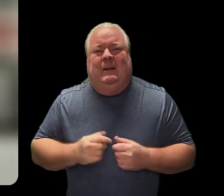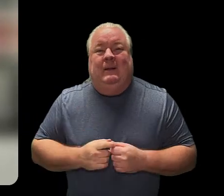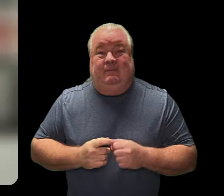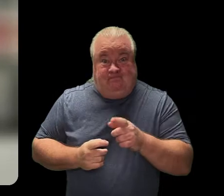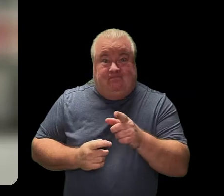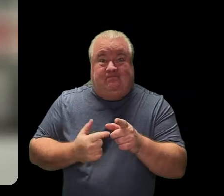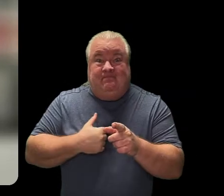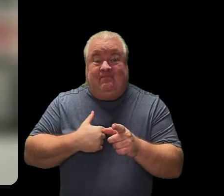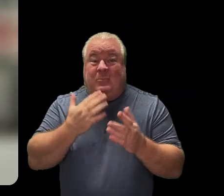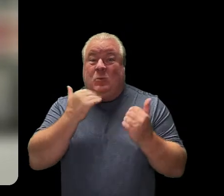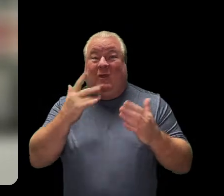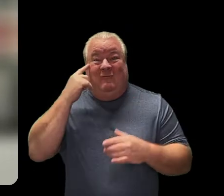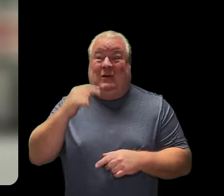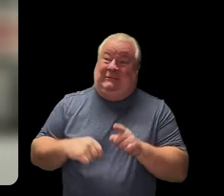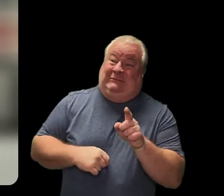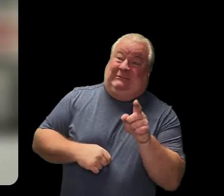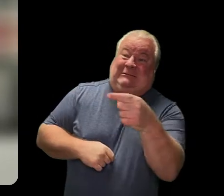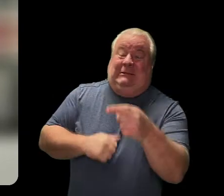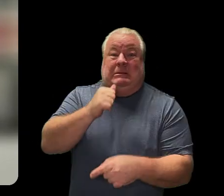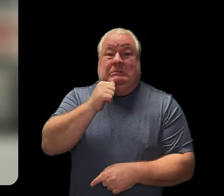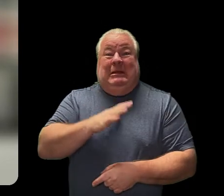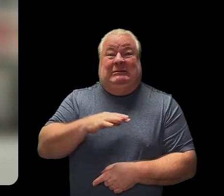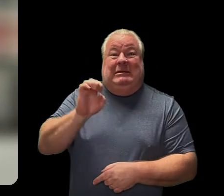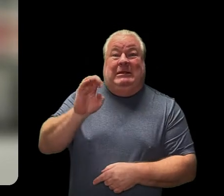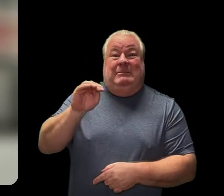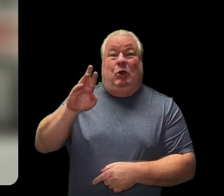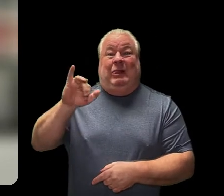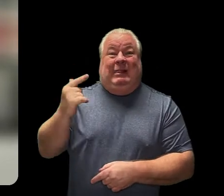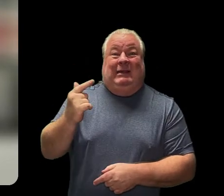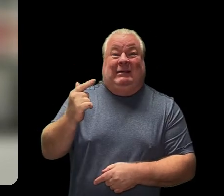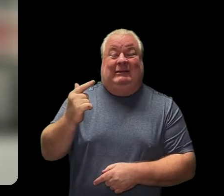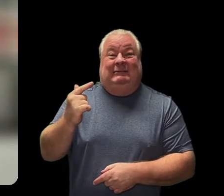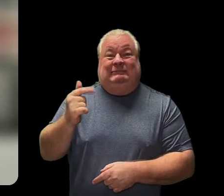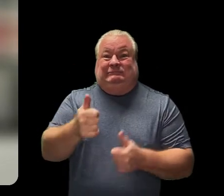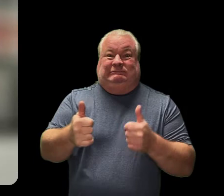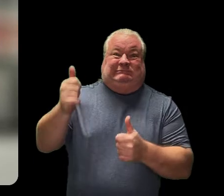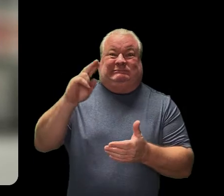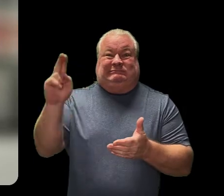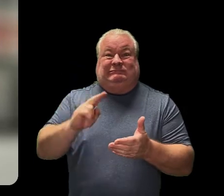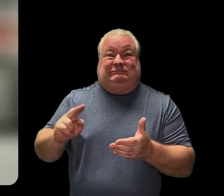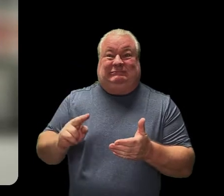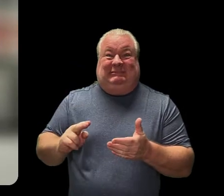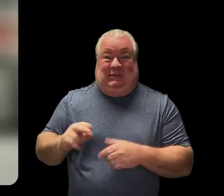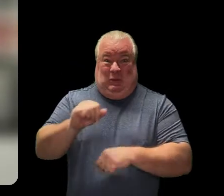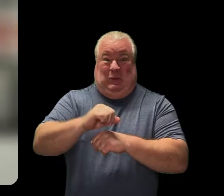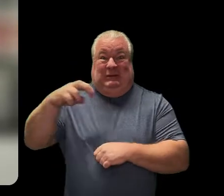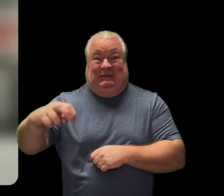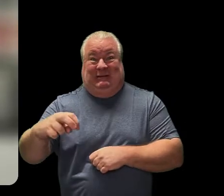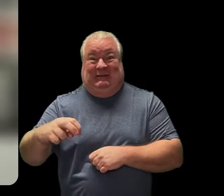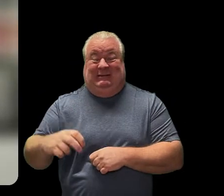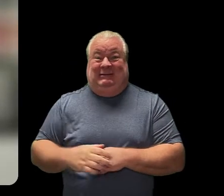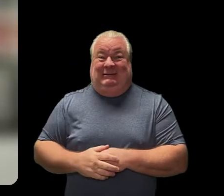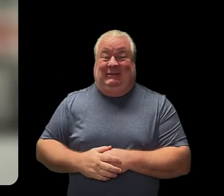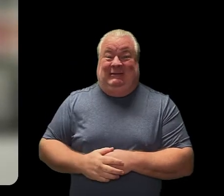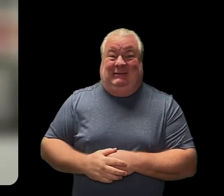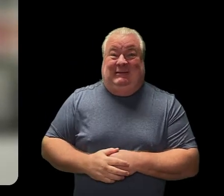I'm grateful for Ms. Emerly, who is on the other side of this door. It's pretty